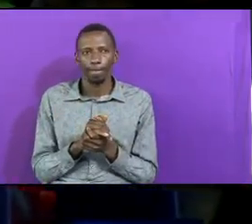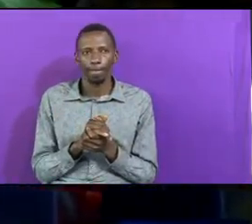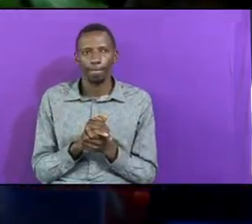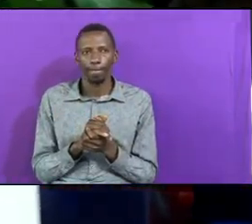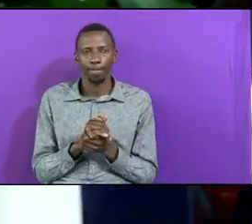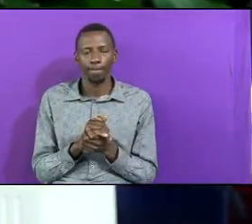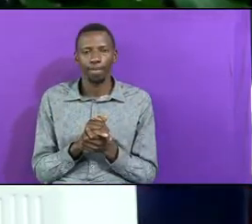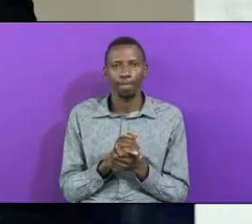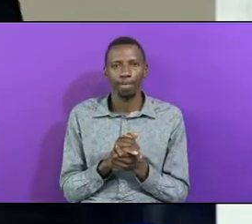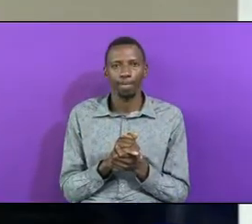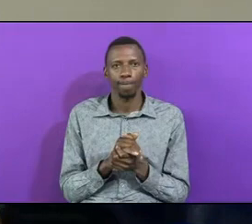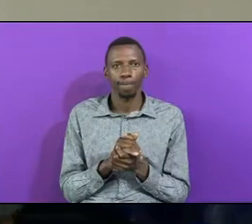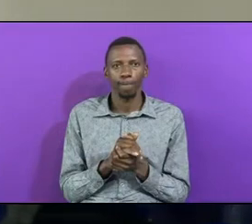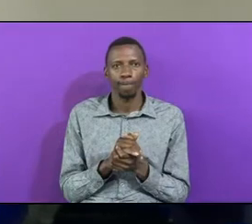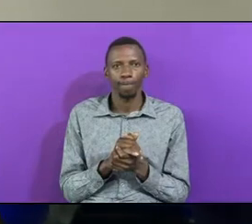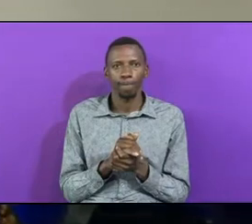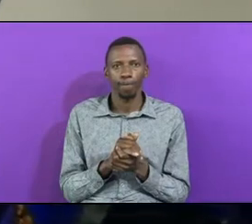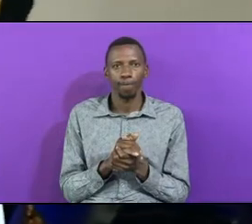Household Gods